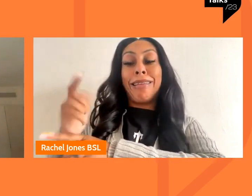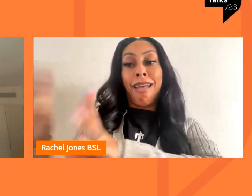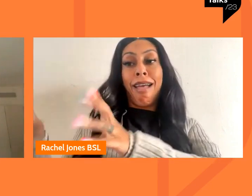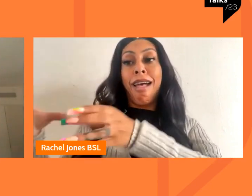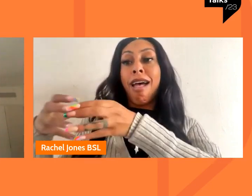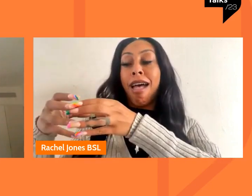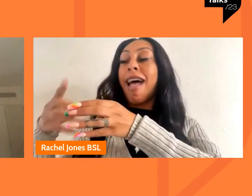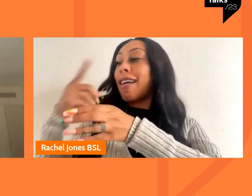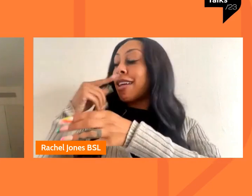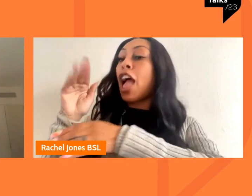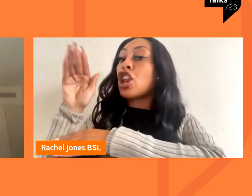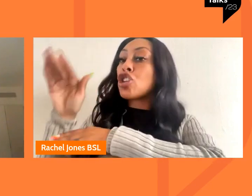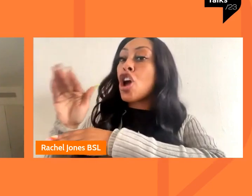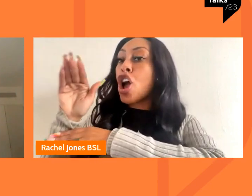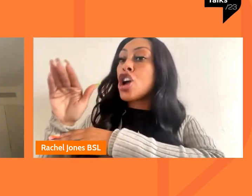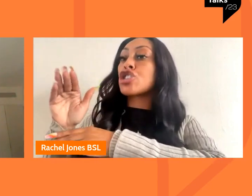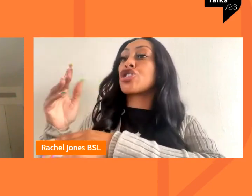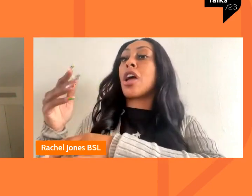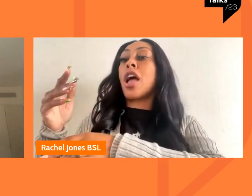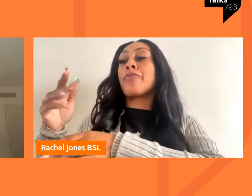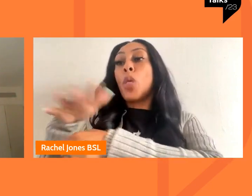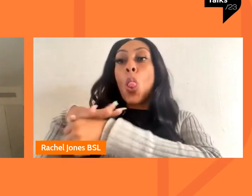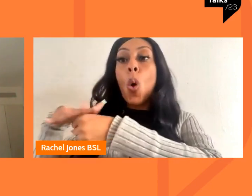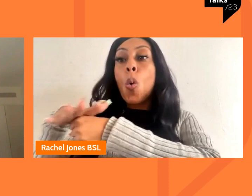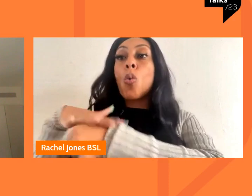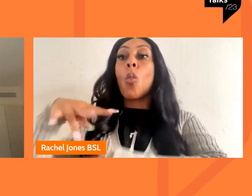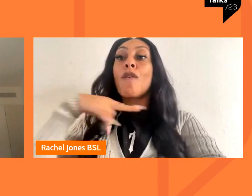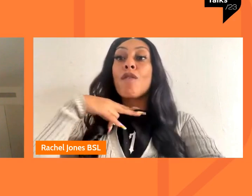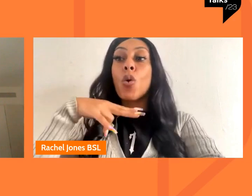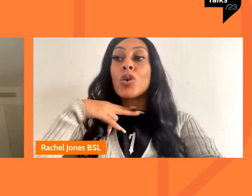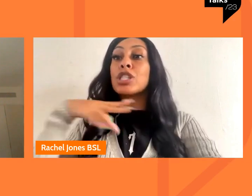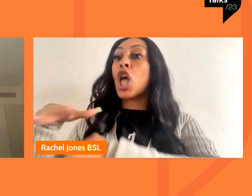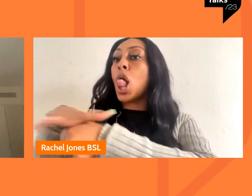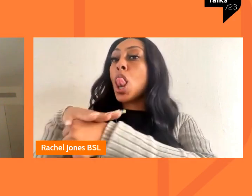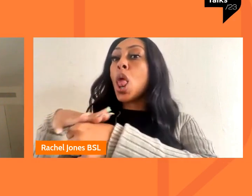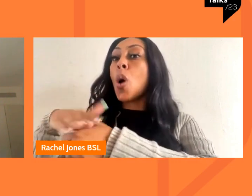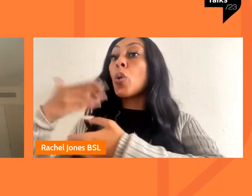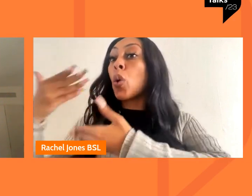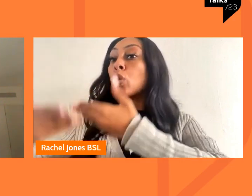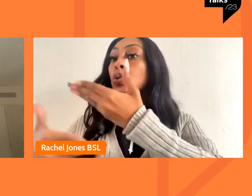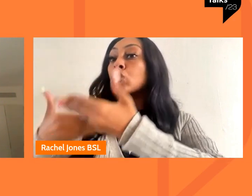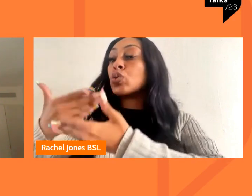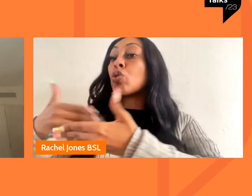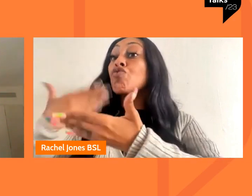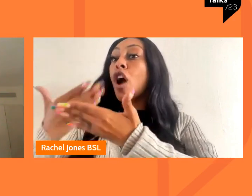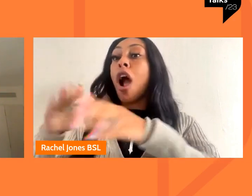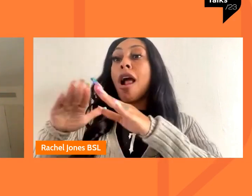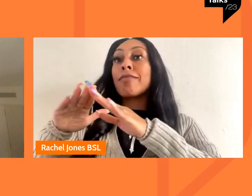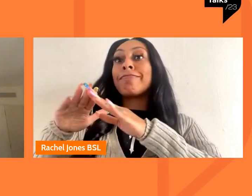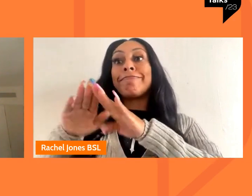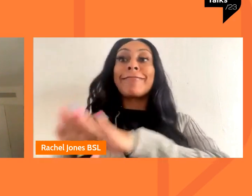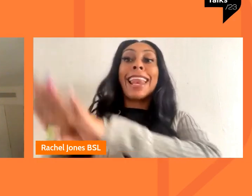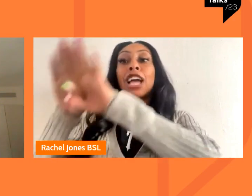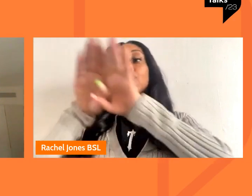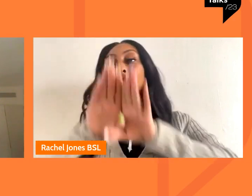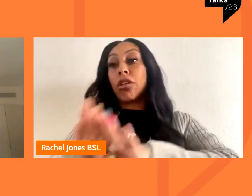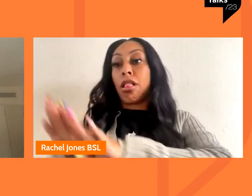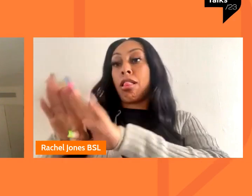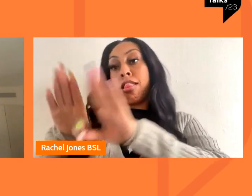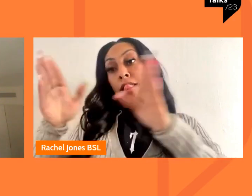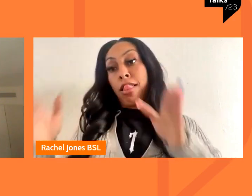voices and uh put authentic sort of local stories on a national stage um i'm going to be joined